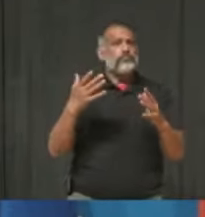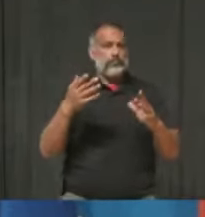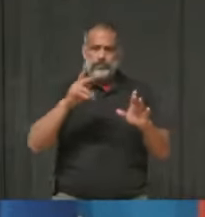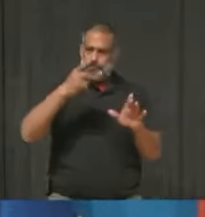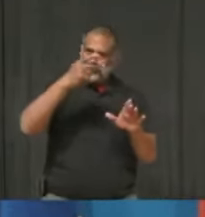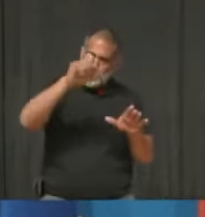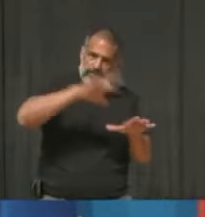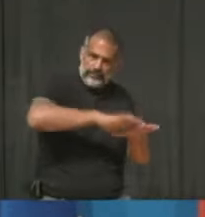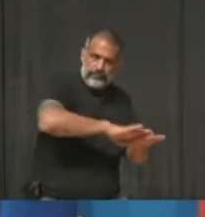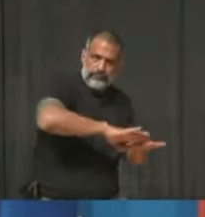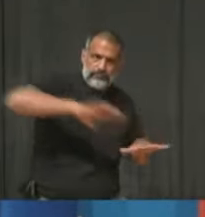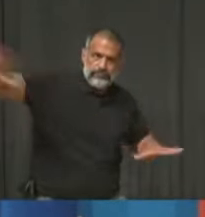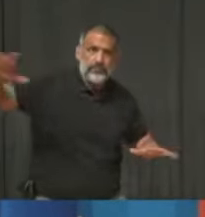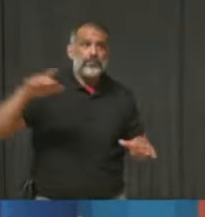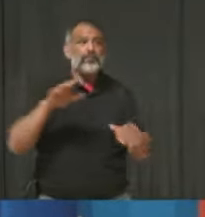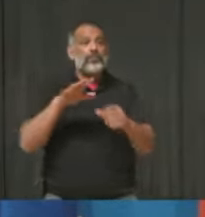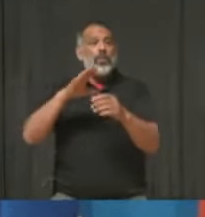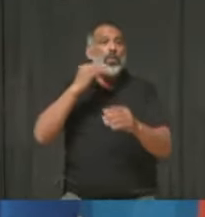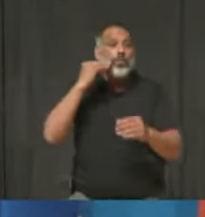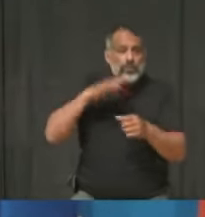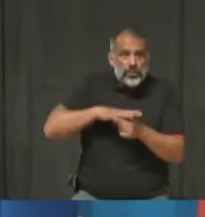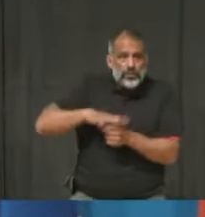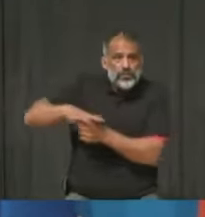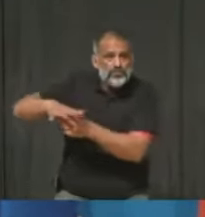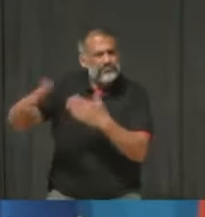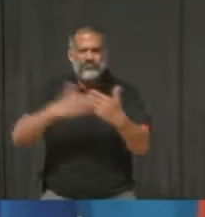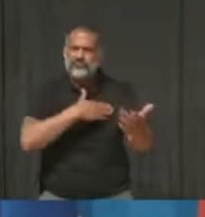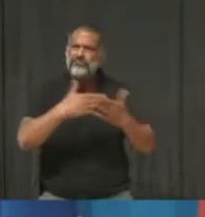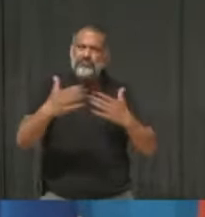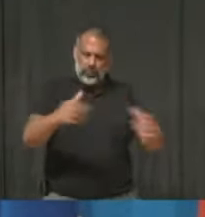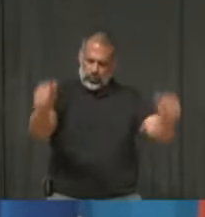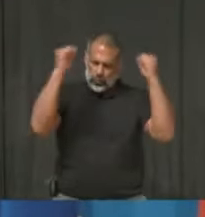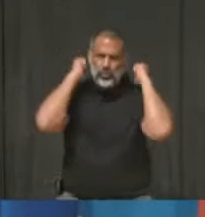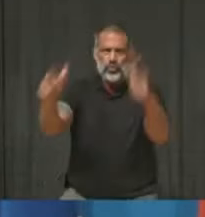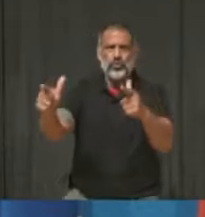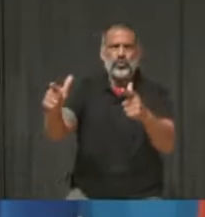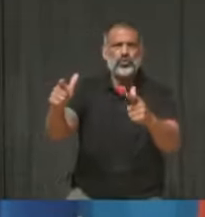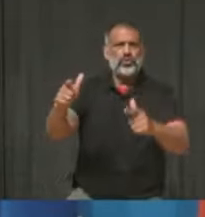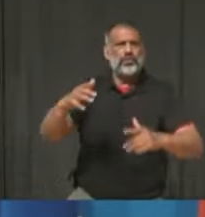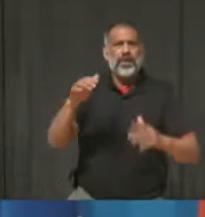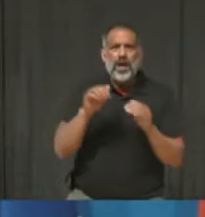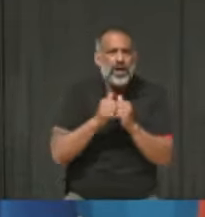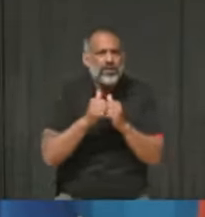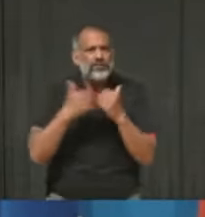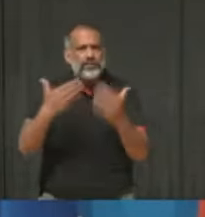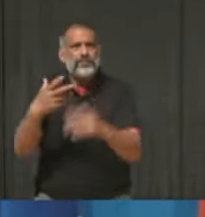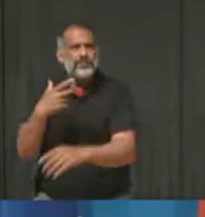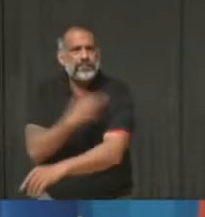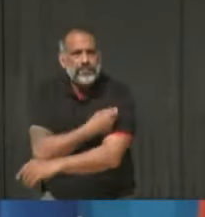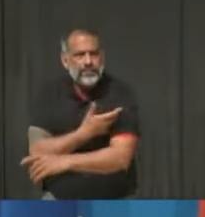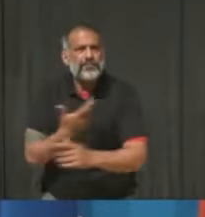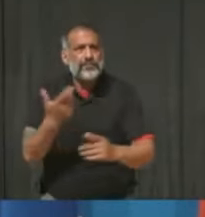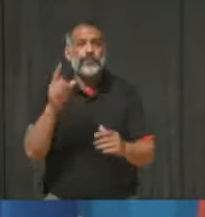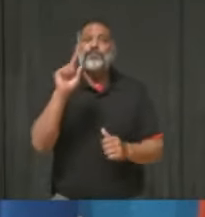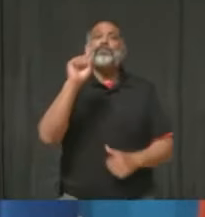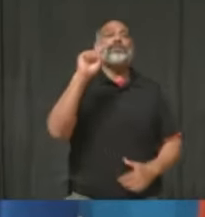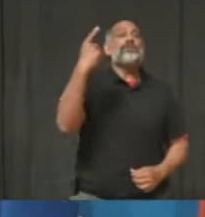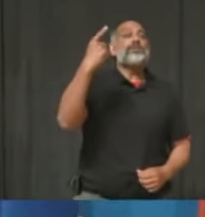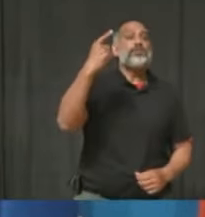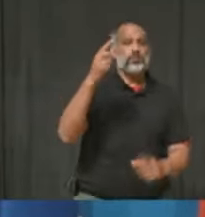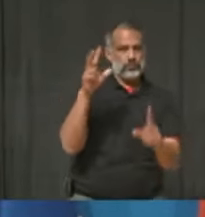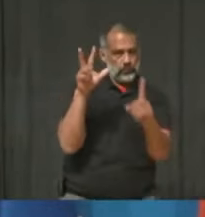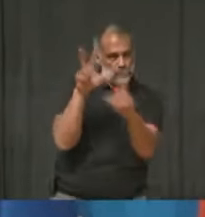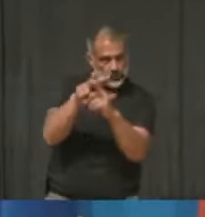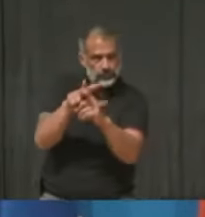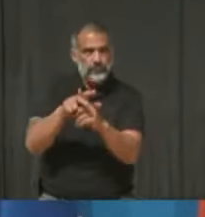regardless of where you live. You have a number of ways to get vaccinated. You can book an appointment at one of the 11